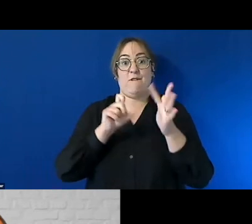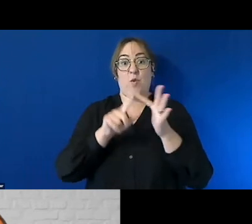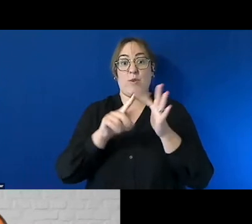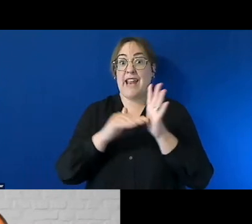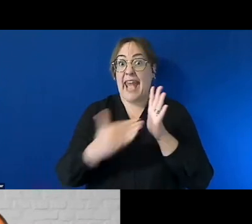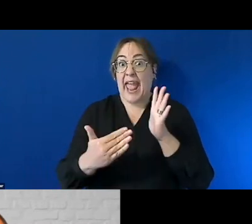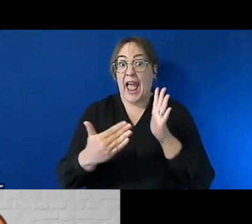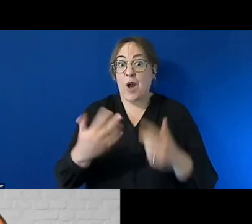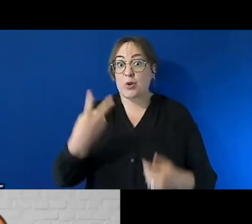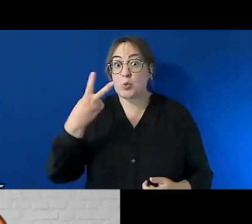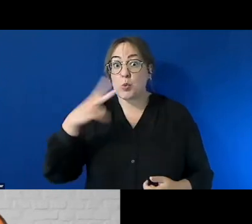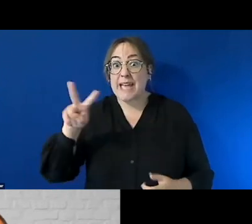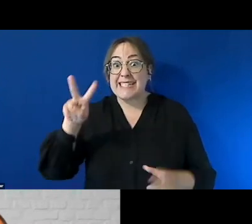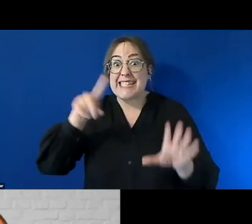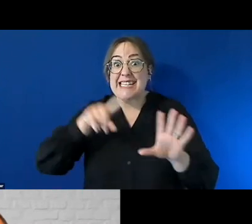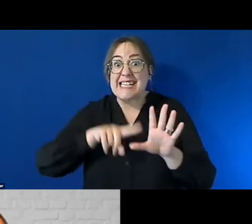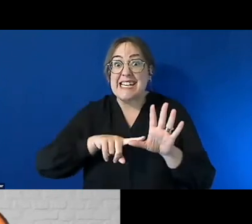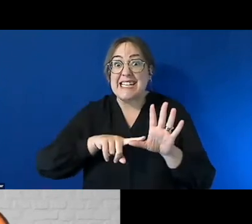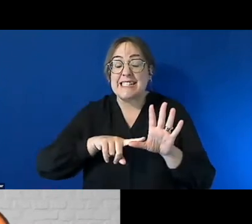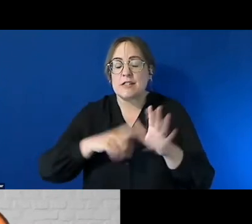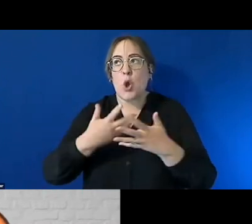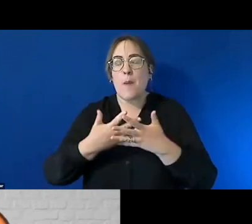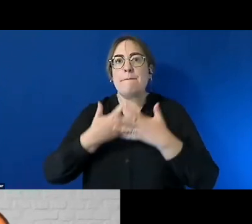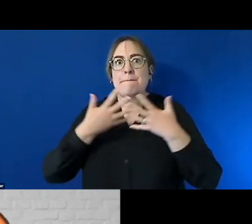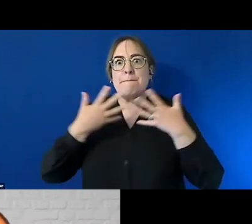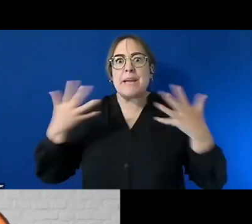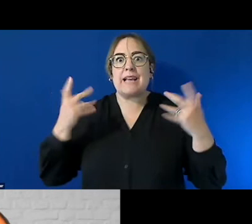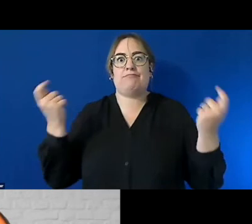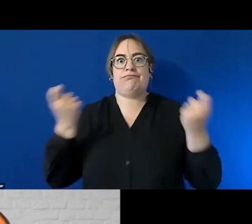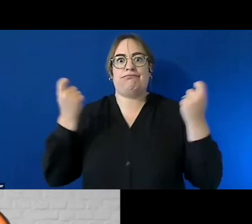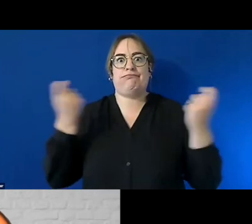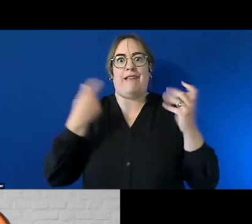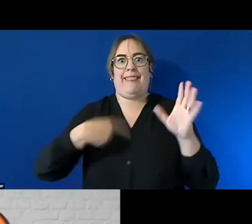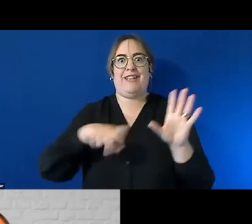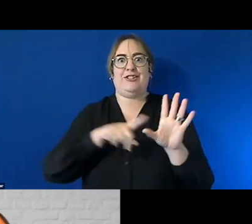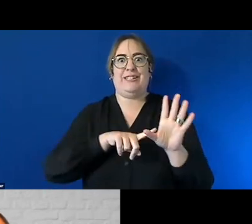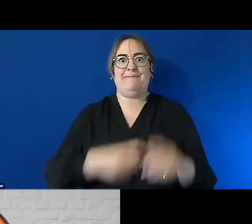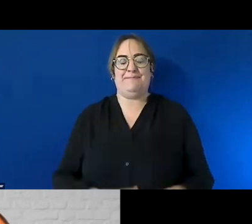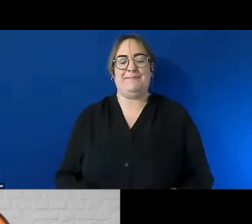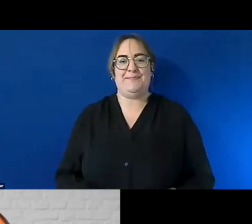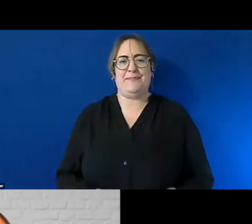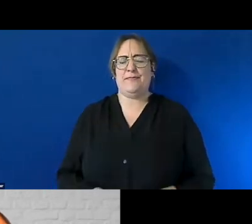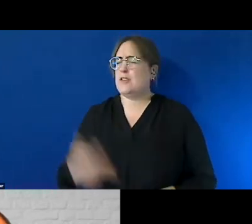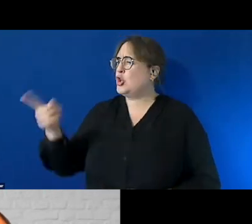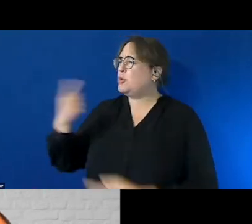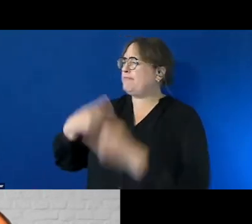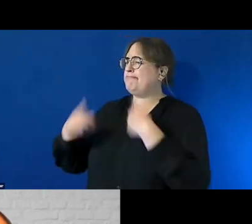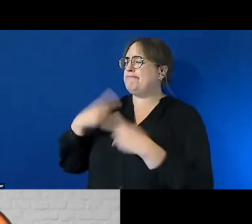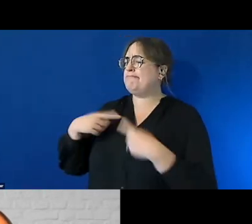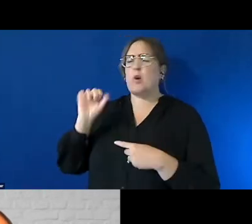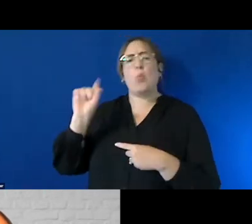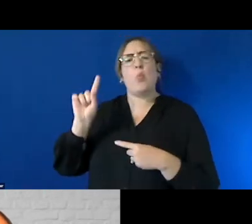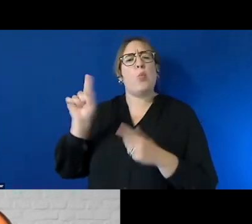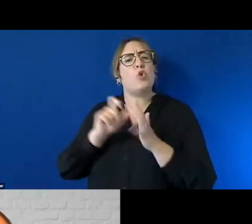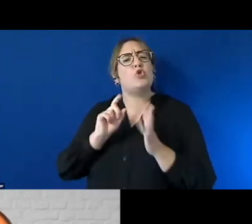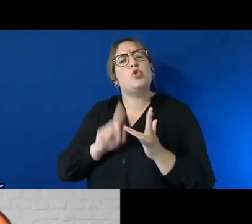got a big uh milestone this year so can you tell us about clean force what does clean force do